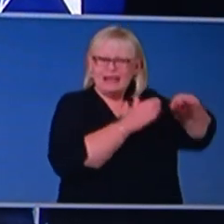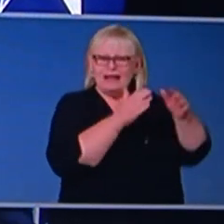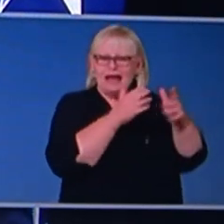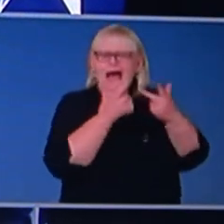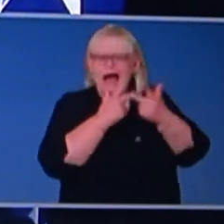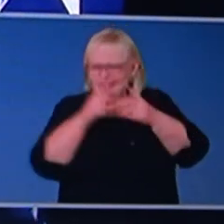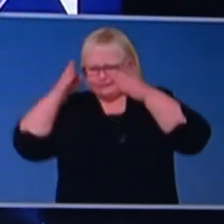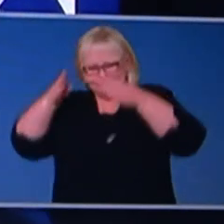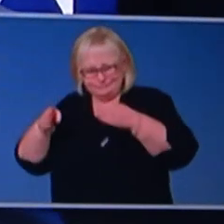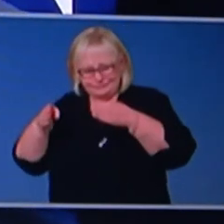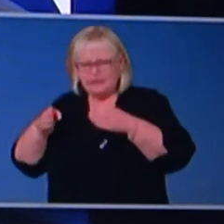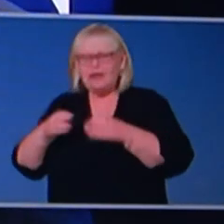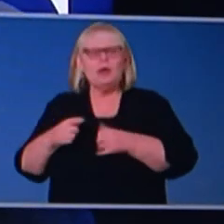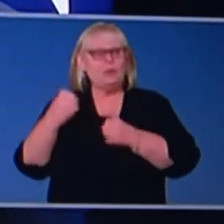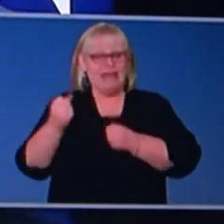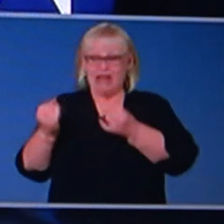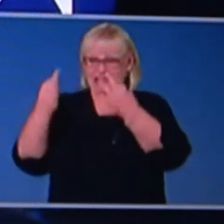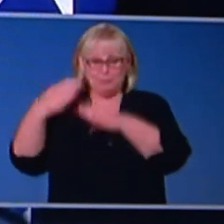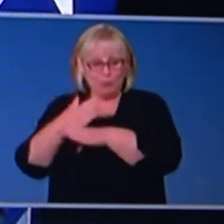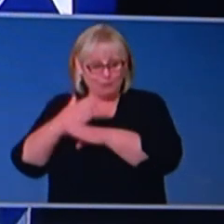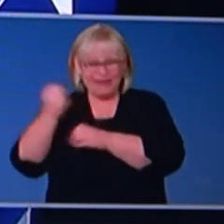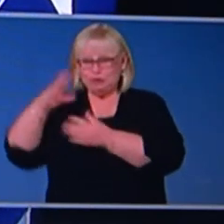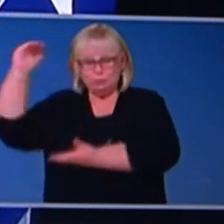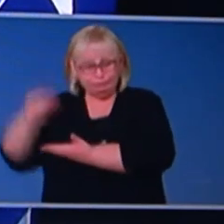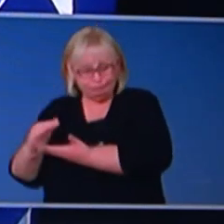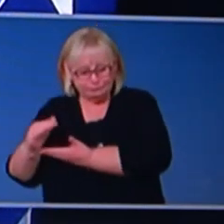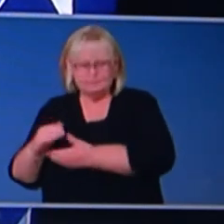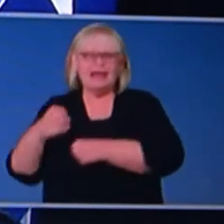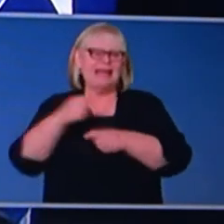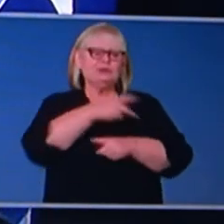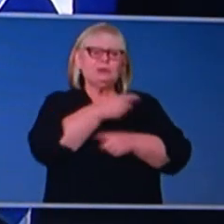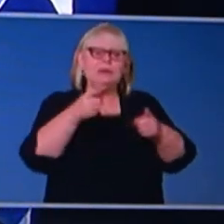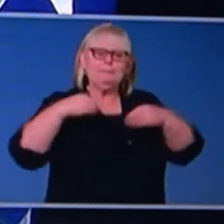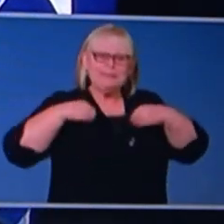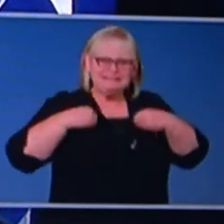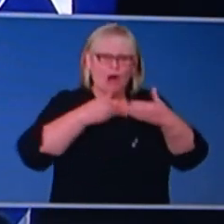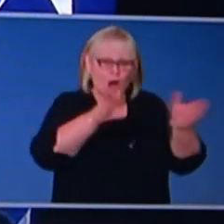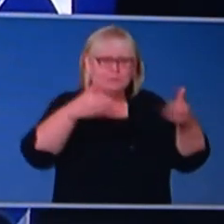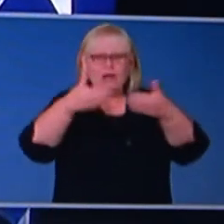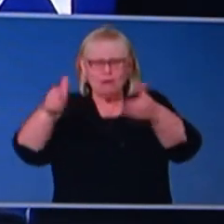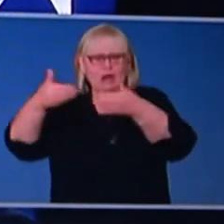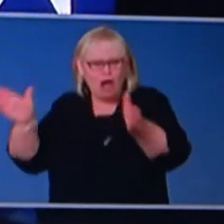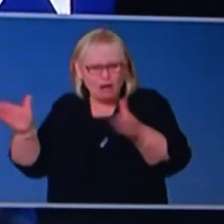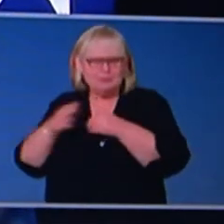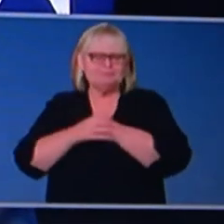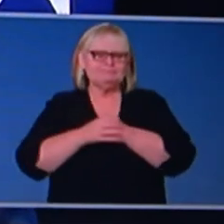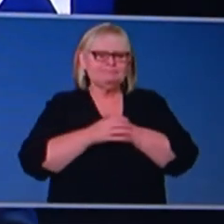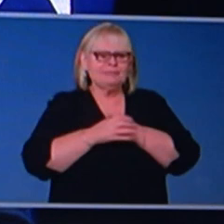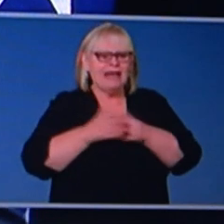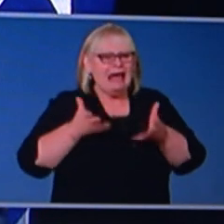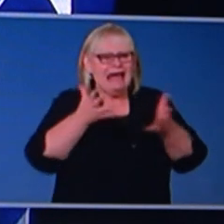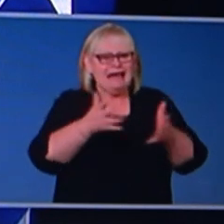We need to reduce unemployment. We need to get businesses open. We need to enable Australians